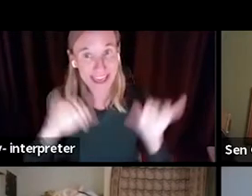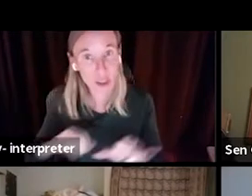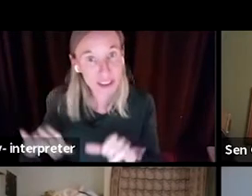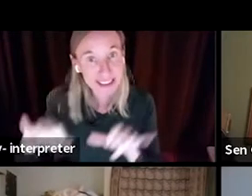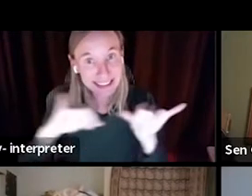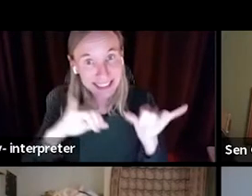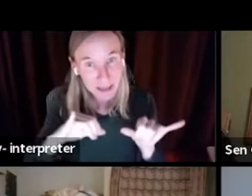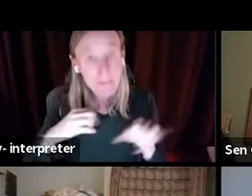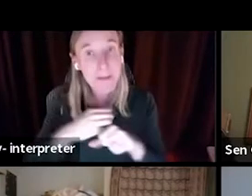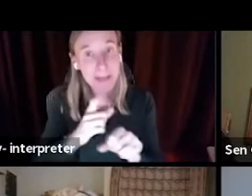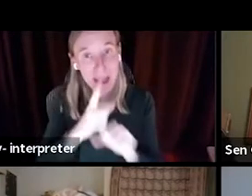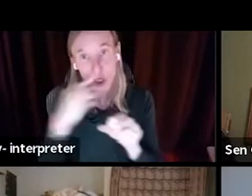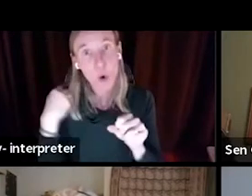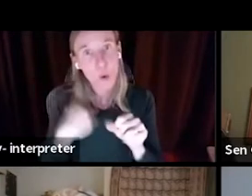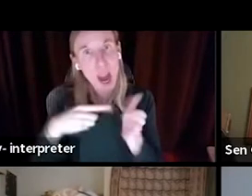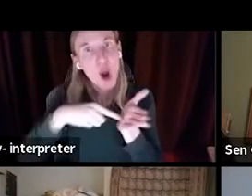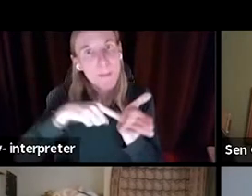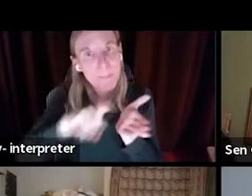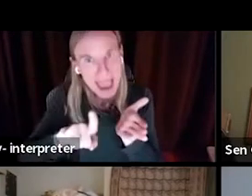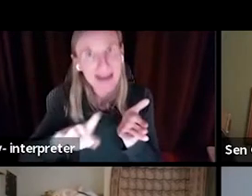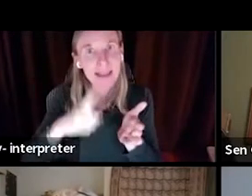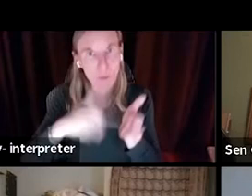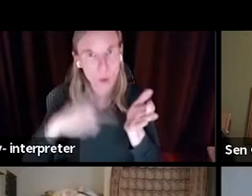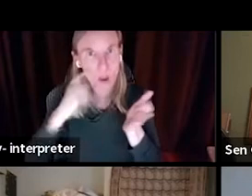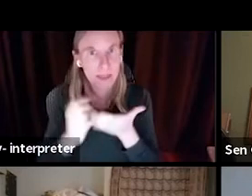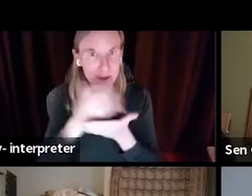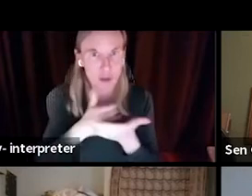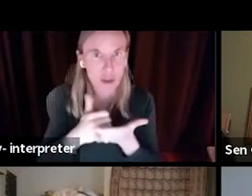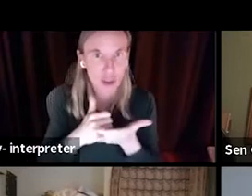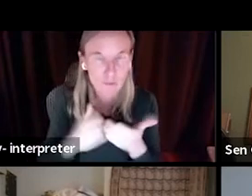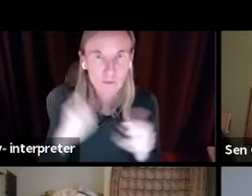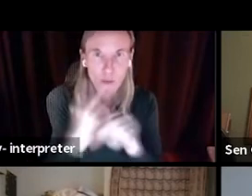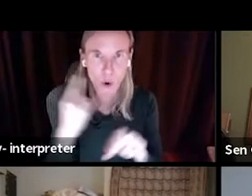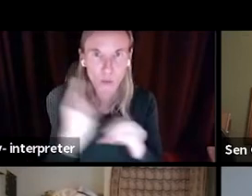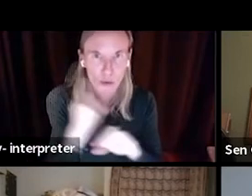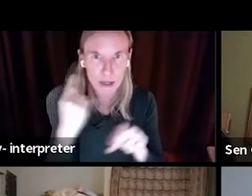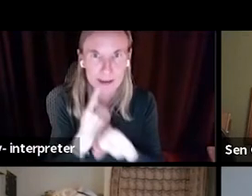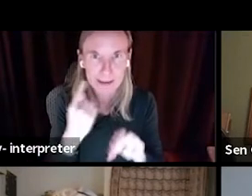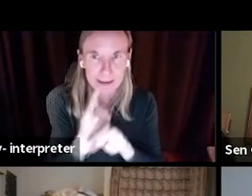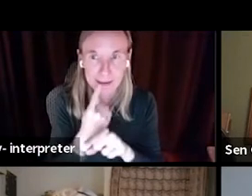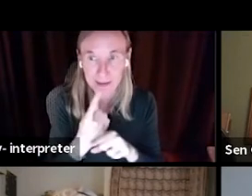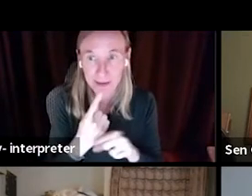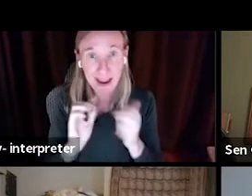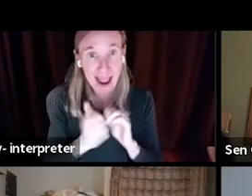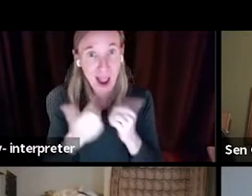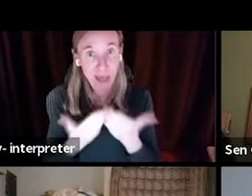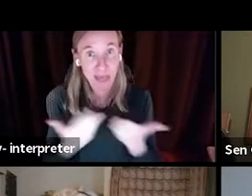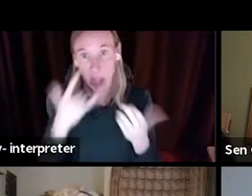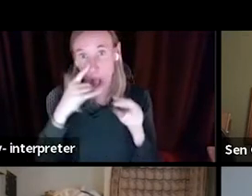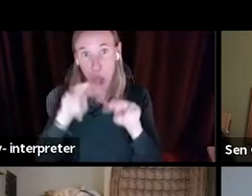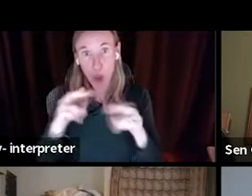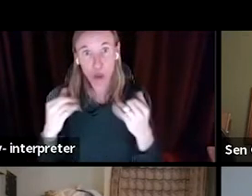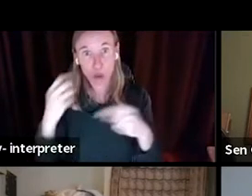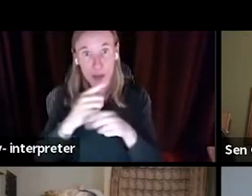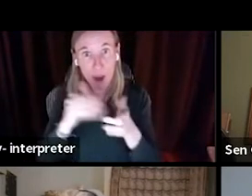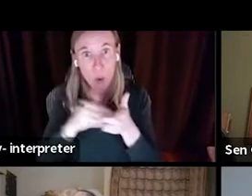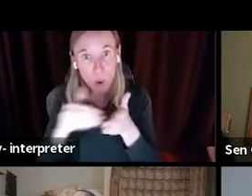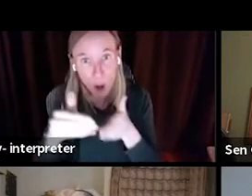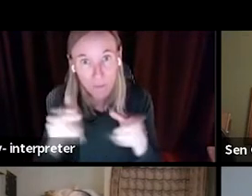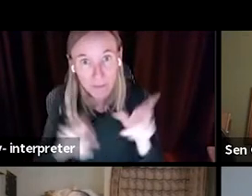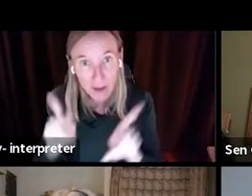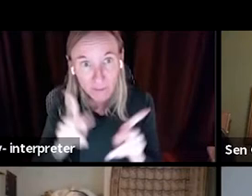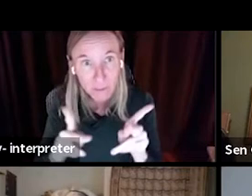sure we're fairly compensating people for their work. After all, the way that things stand today, we often have people